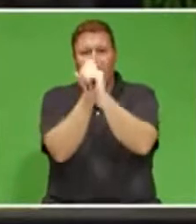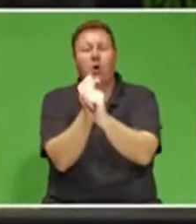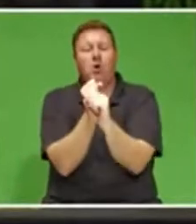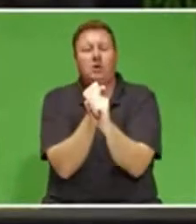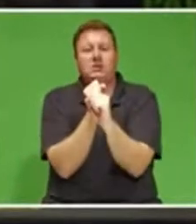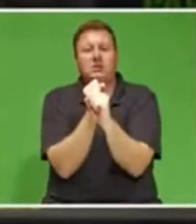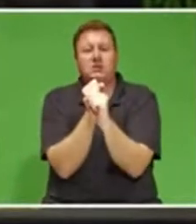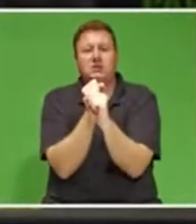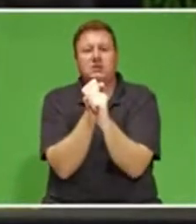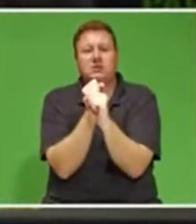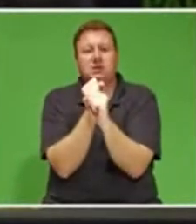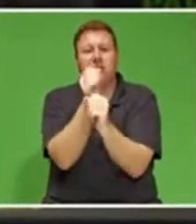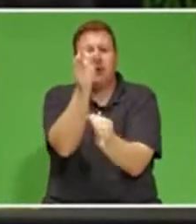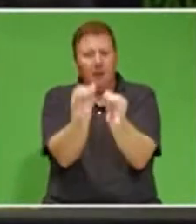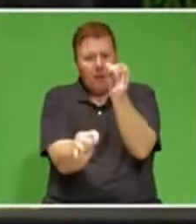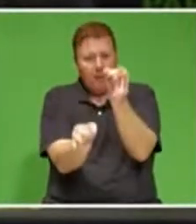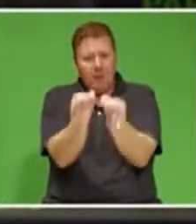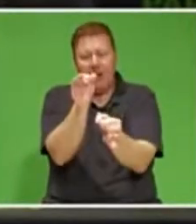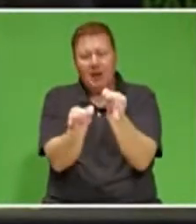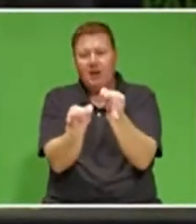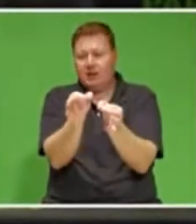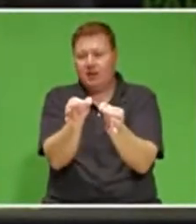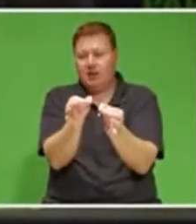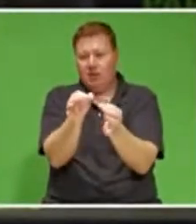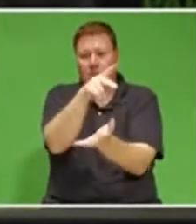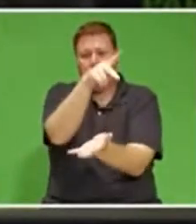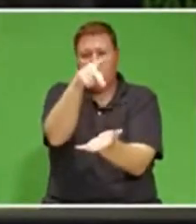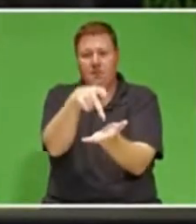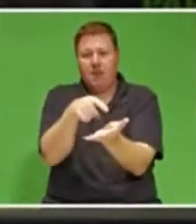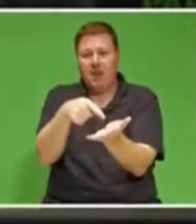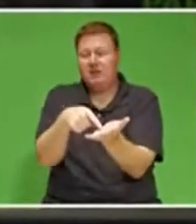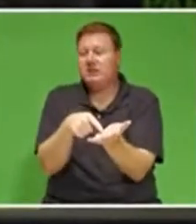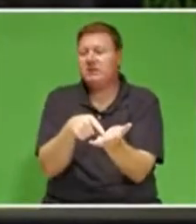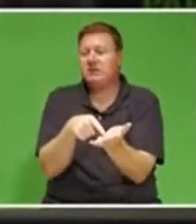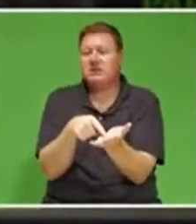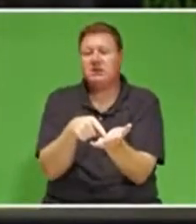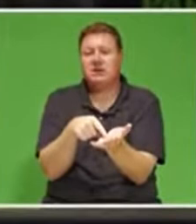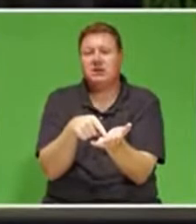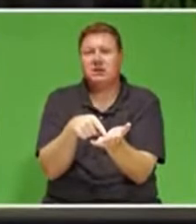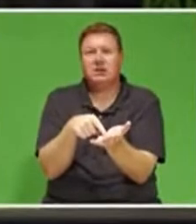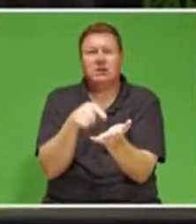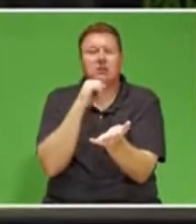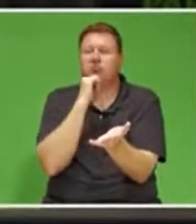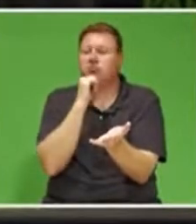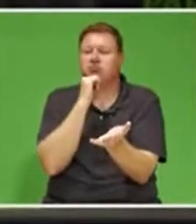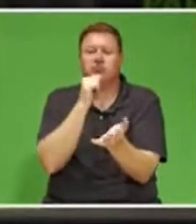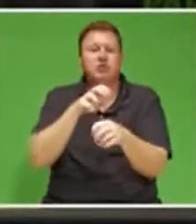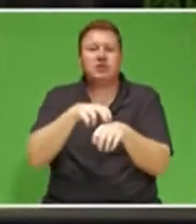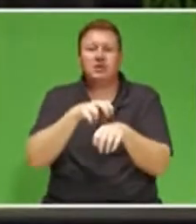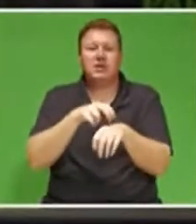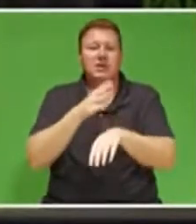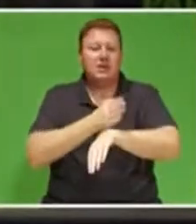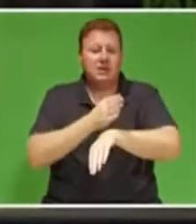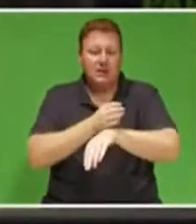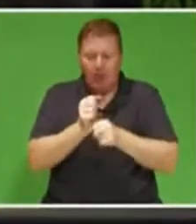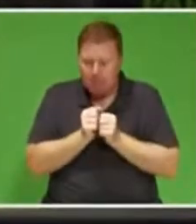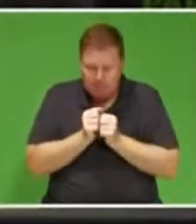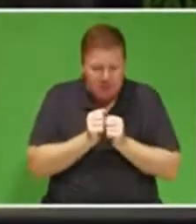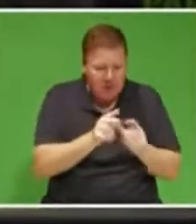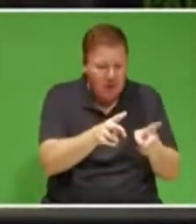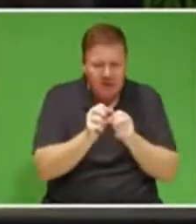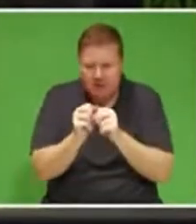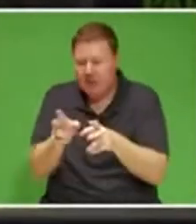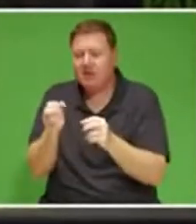of a political principle who does not need to split their time, their energies